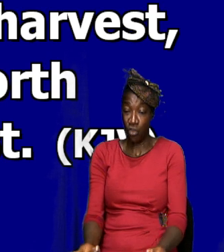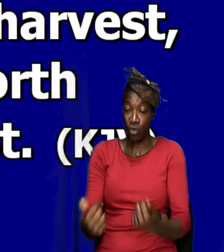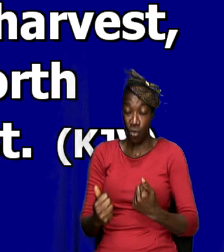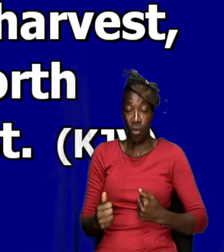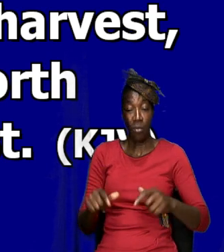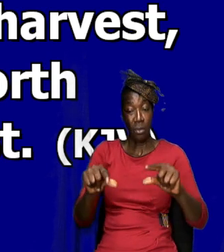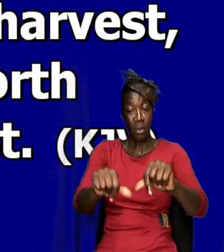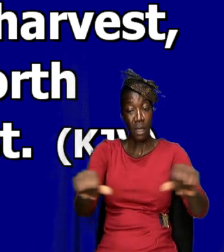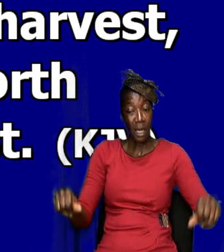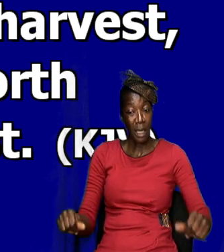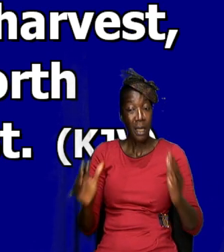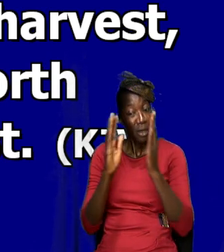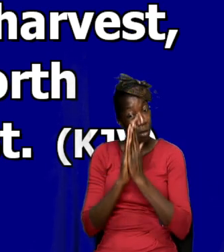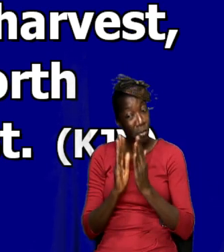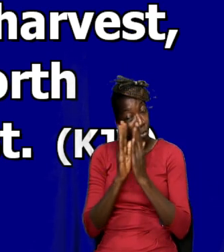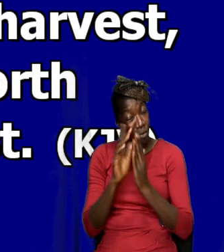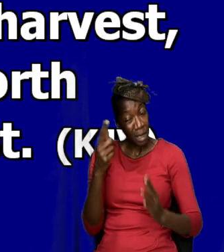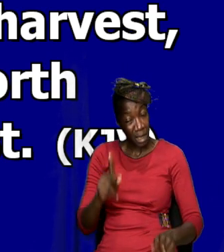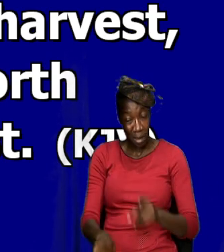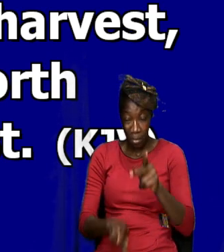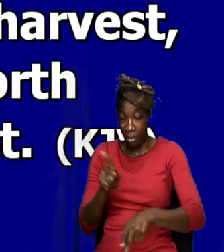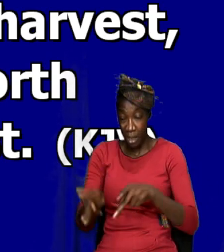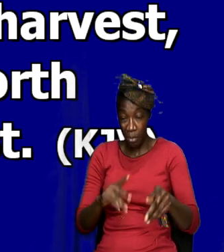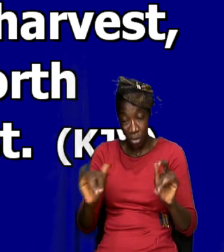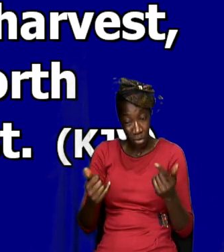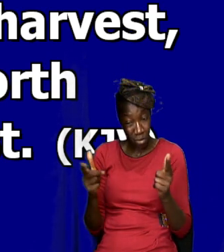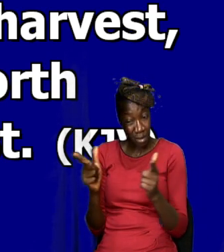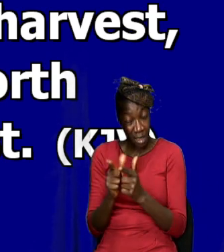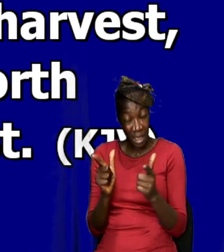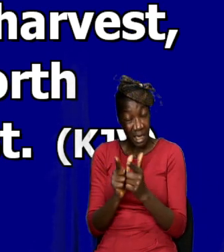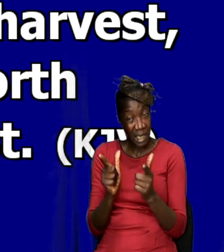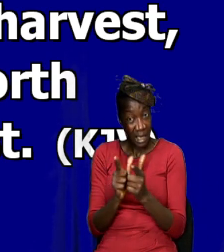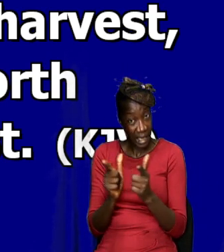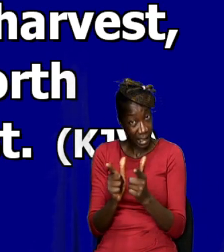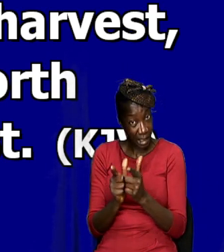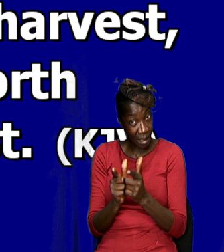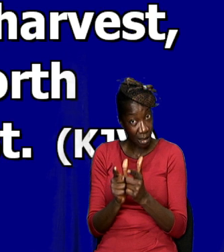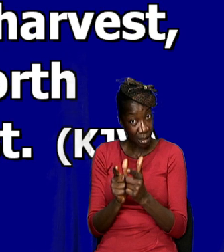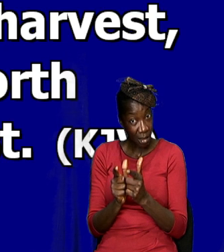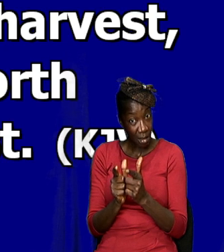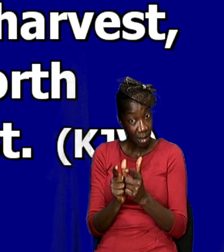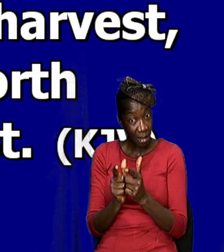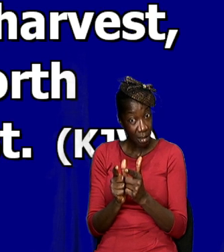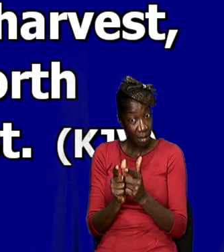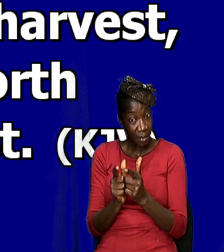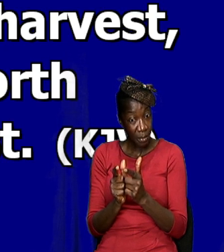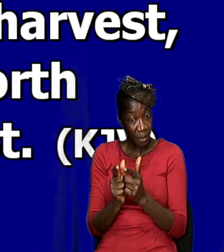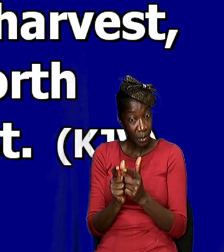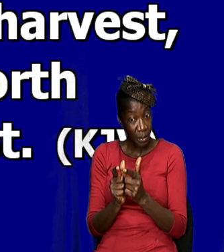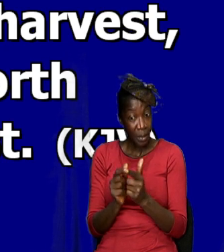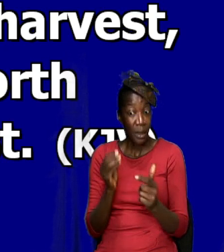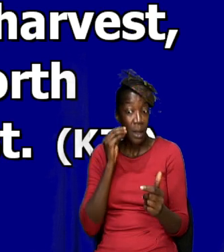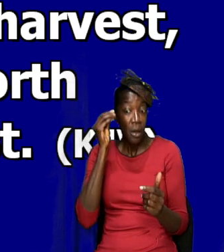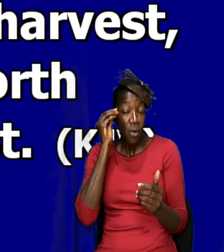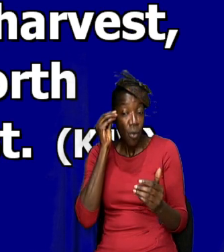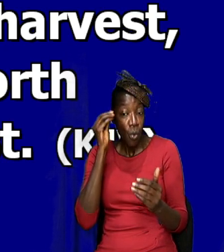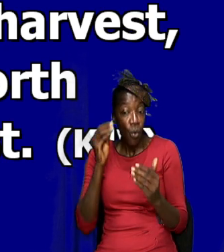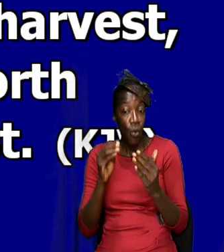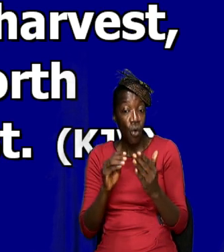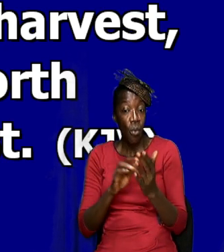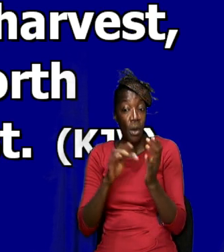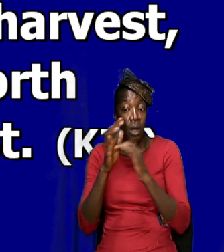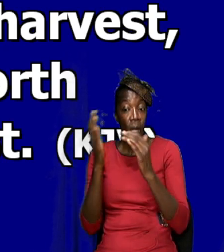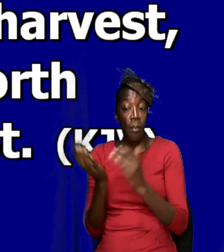to pray for people. Just a few on the home Bible study team. By far not the